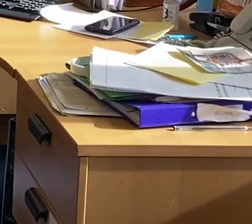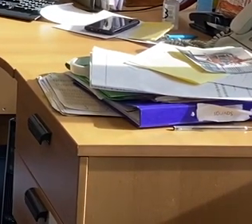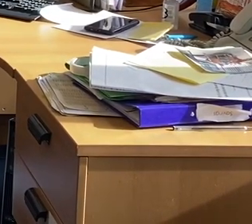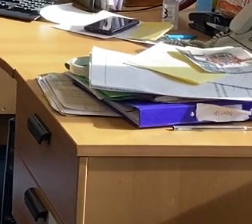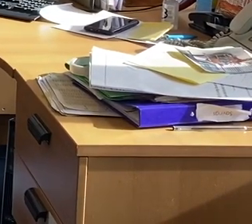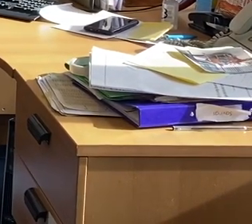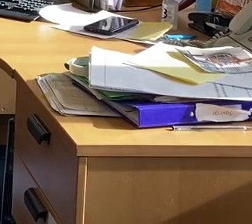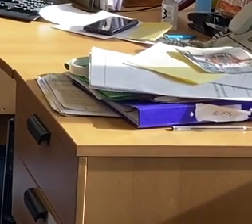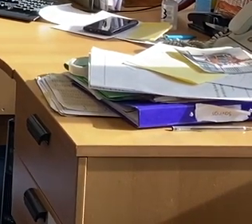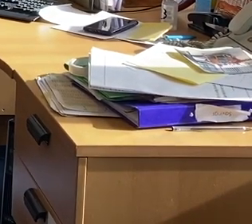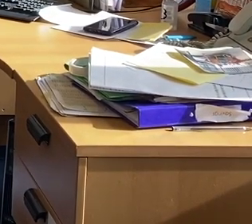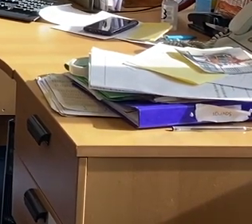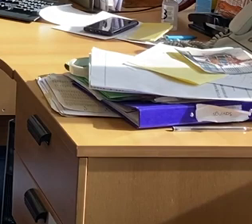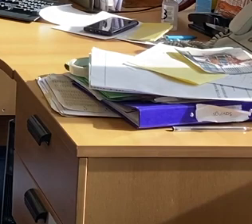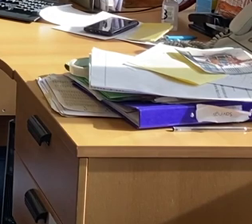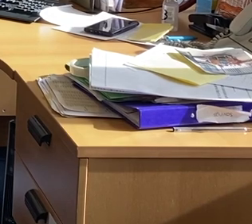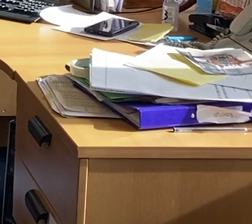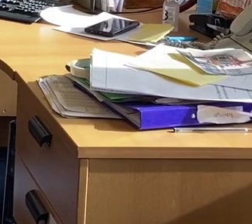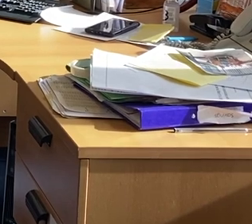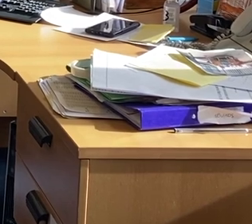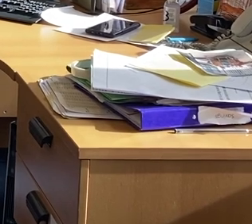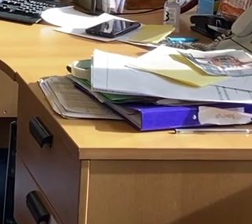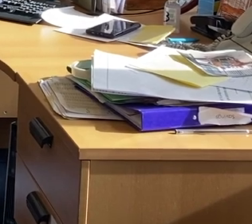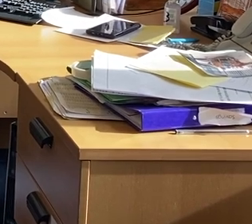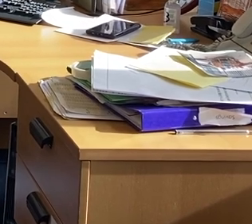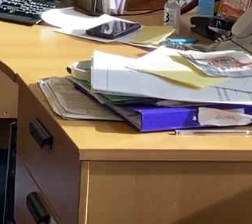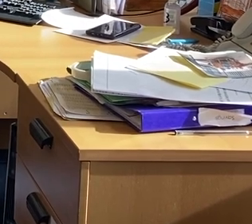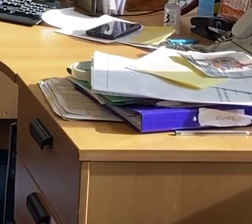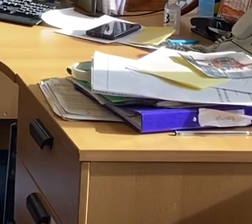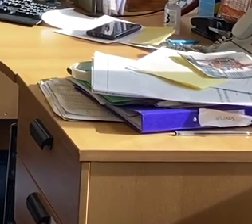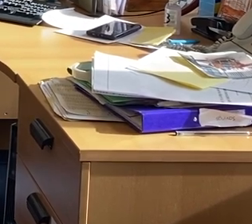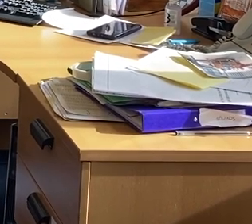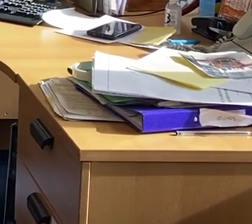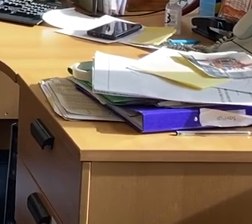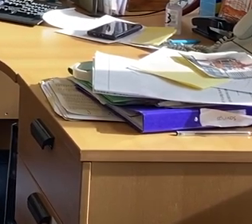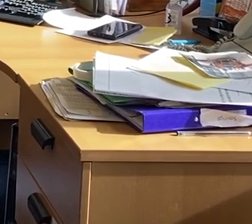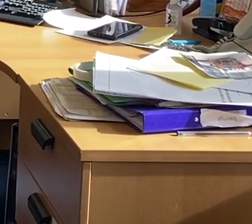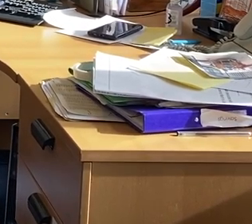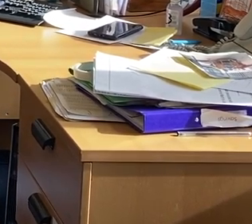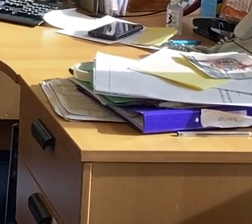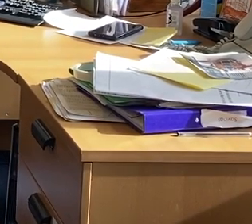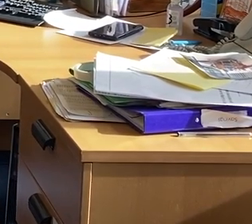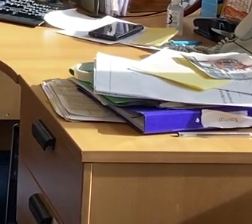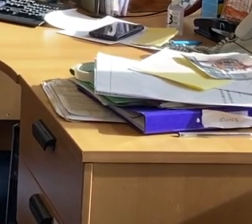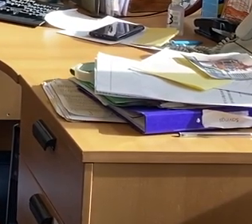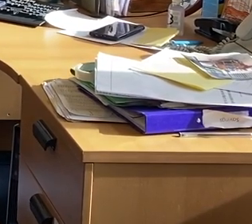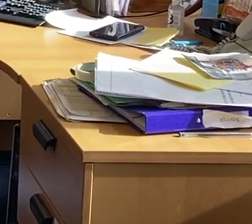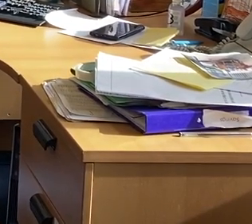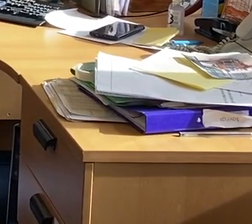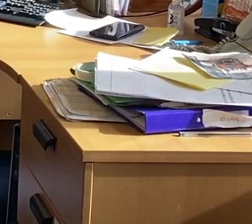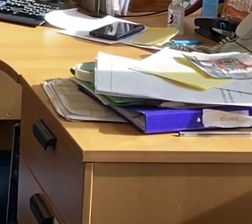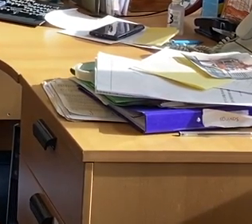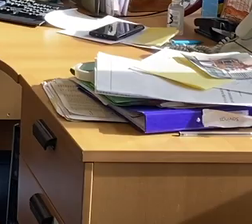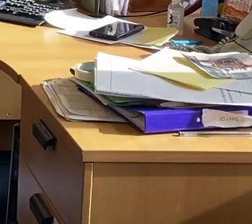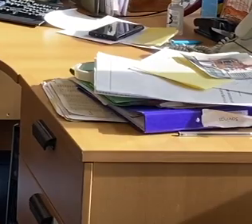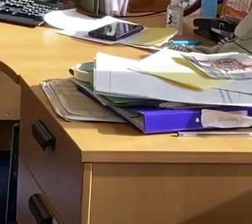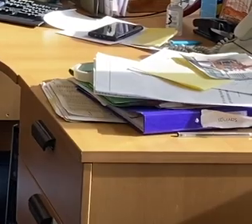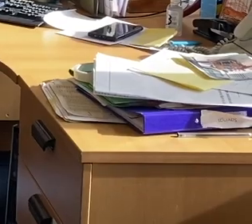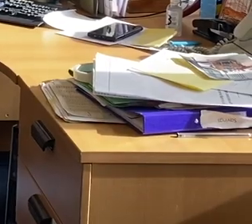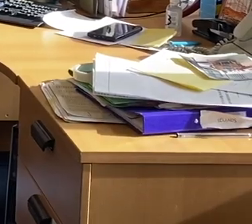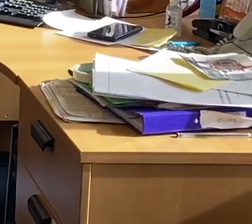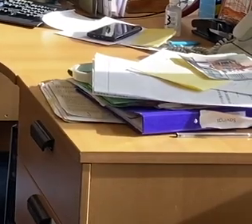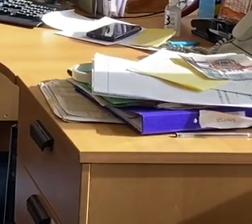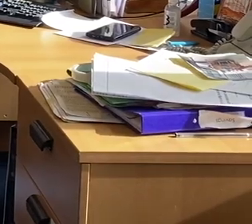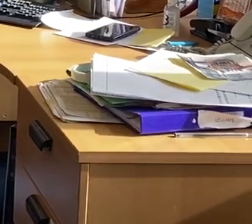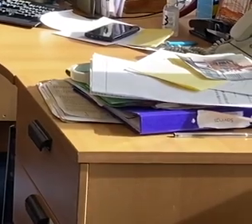You're not here I'm so lonely without you all Please, looking forward to seeing you all soon But stay safe and